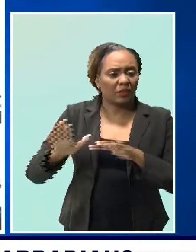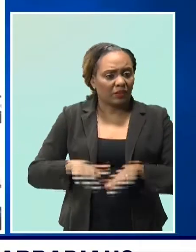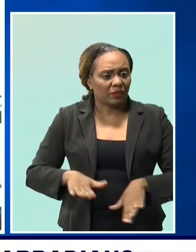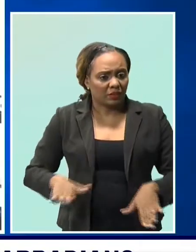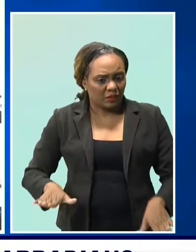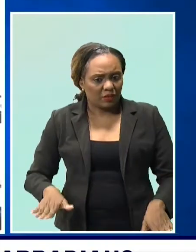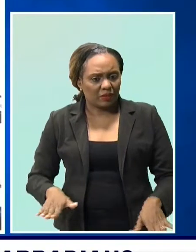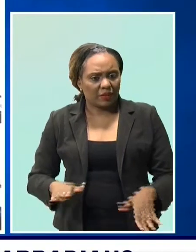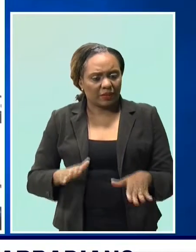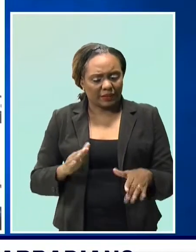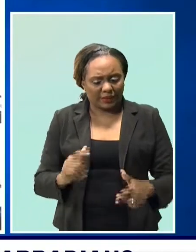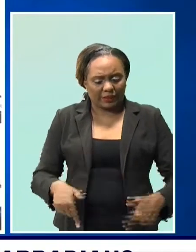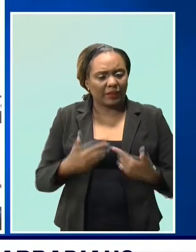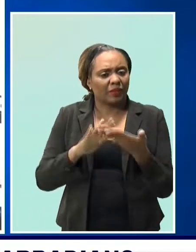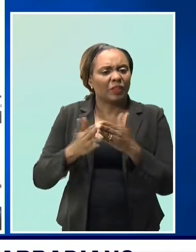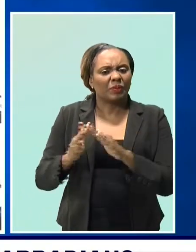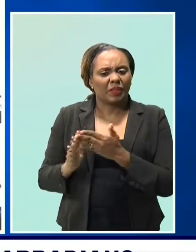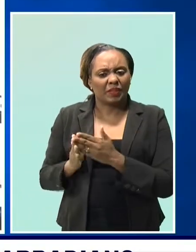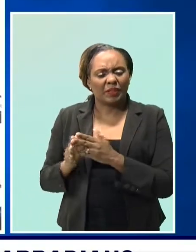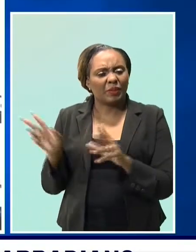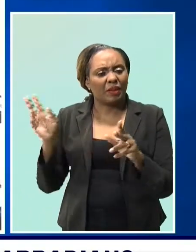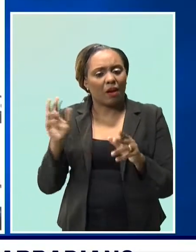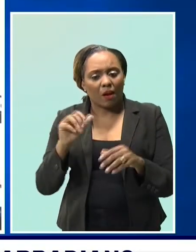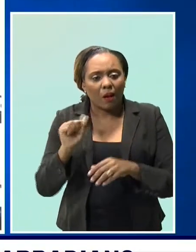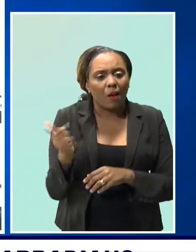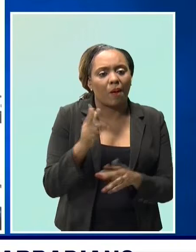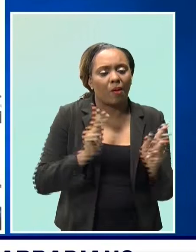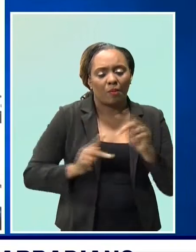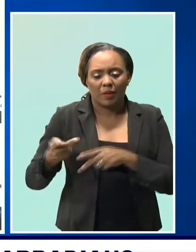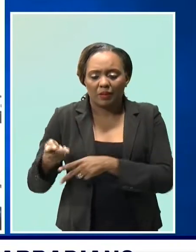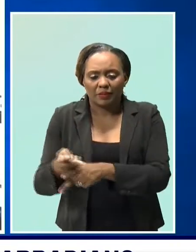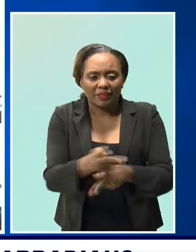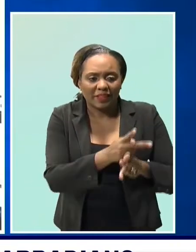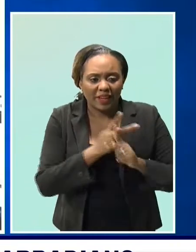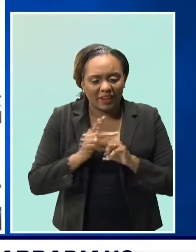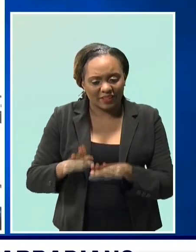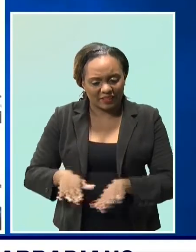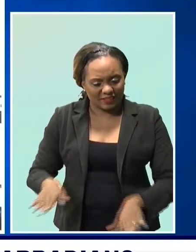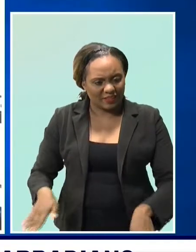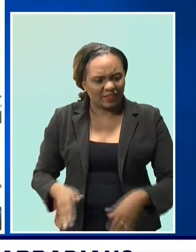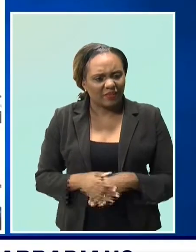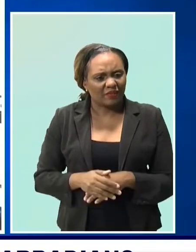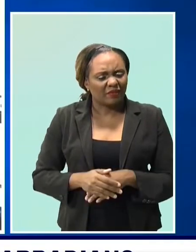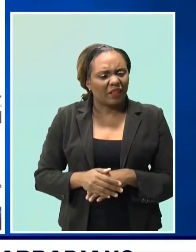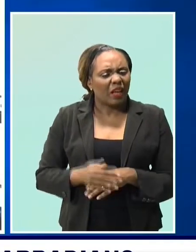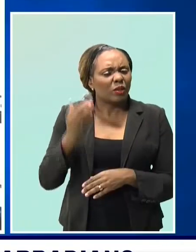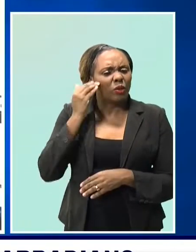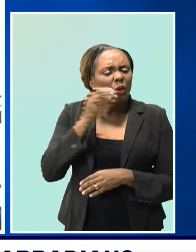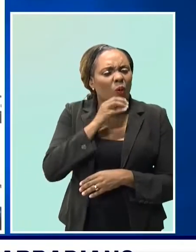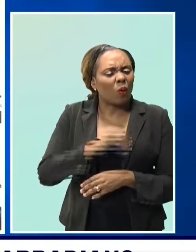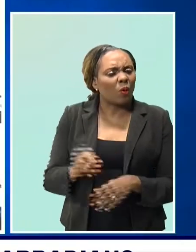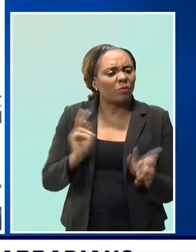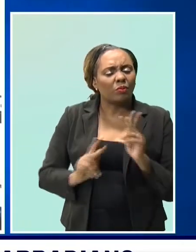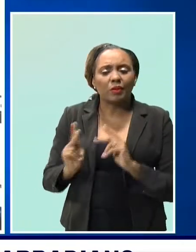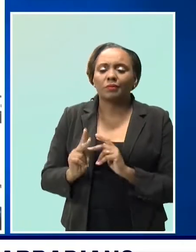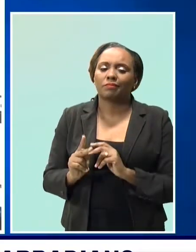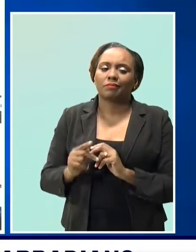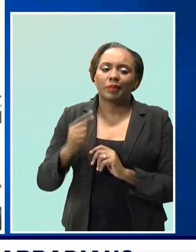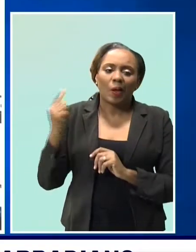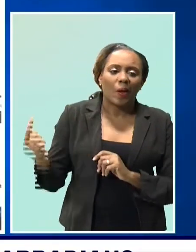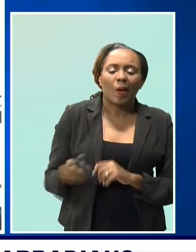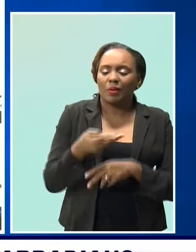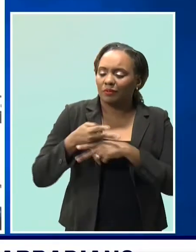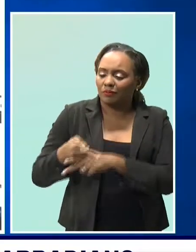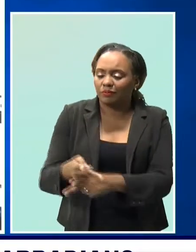seniors were not abandoned. They were treated with appreciation and respect. Families and communities